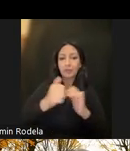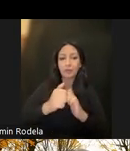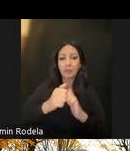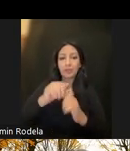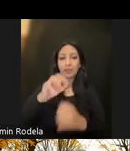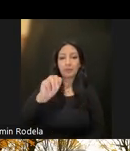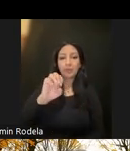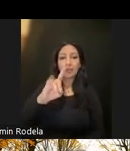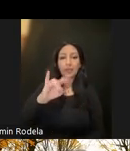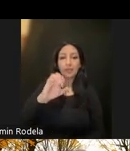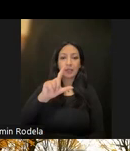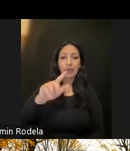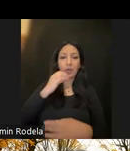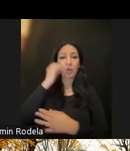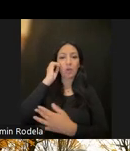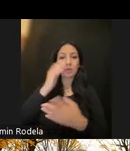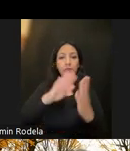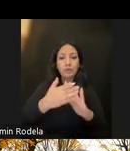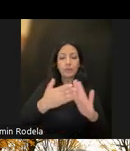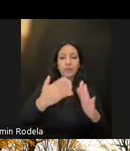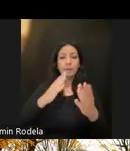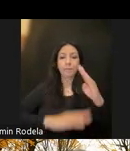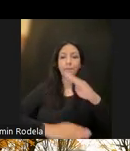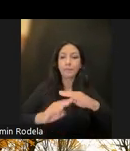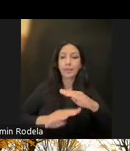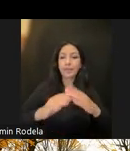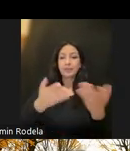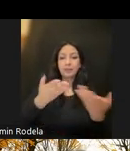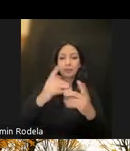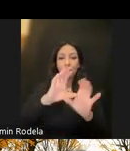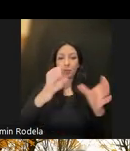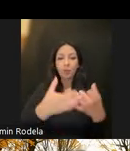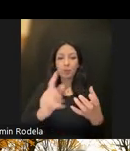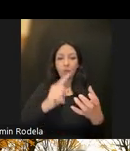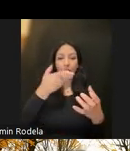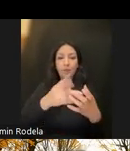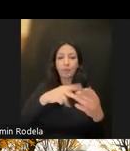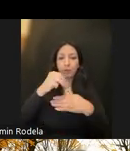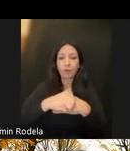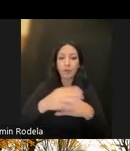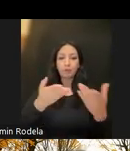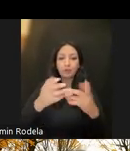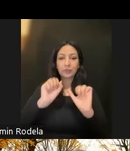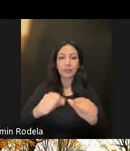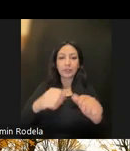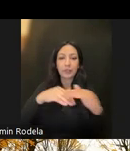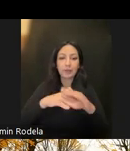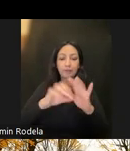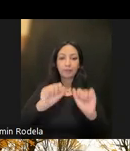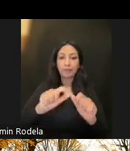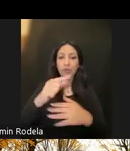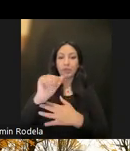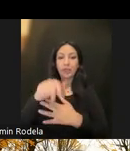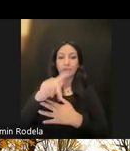-based services, understanding where the population needs are, where the programs and services are available, and where the gaps are.